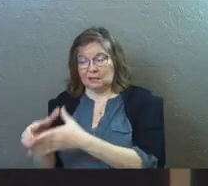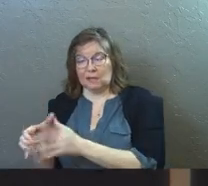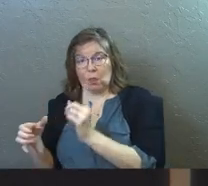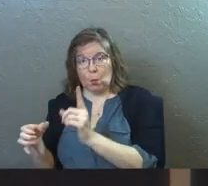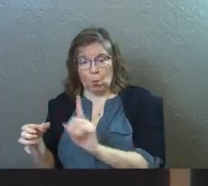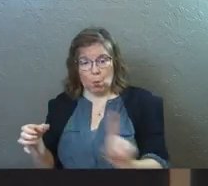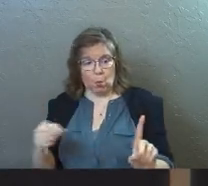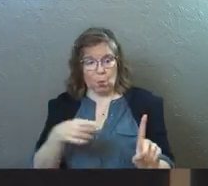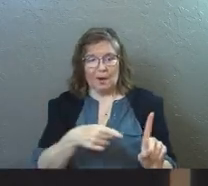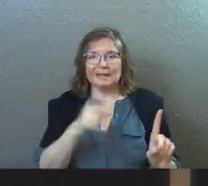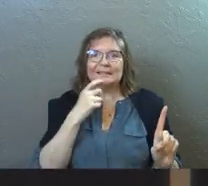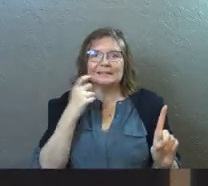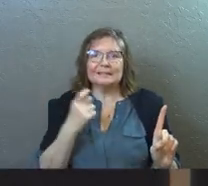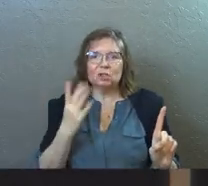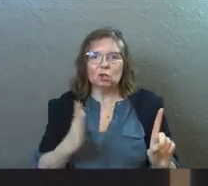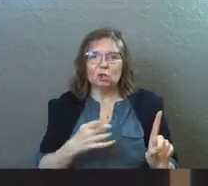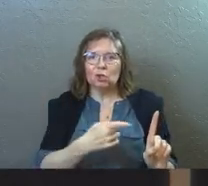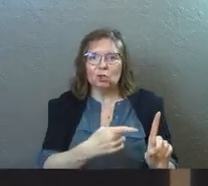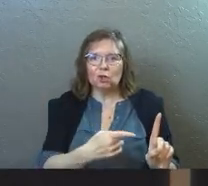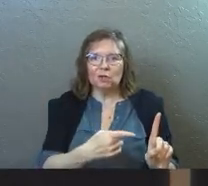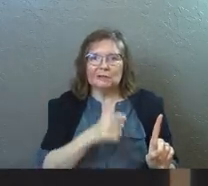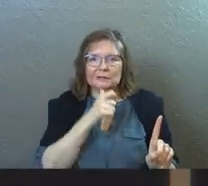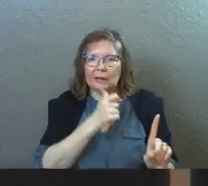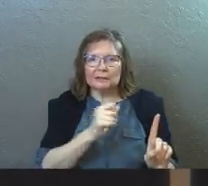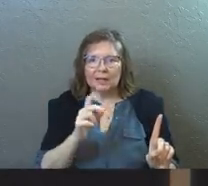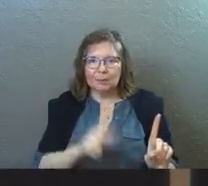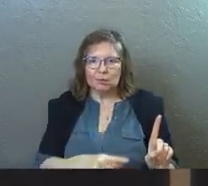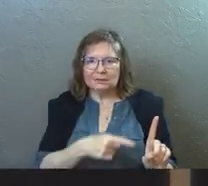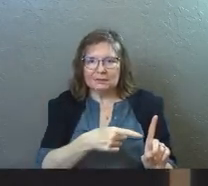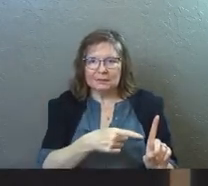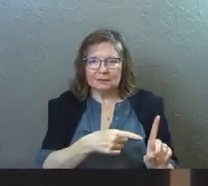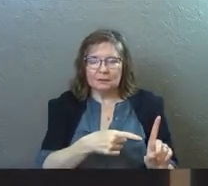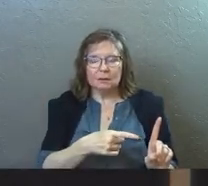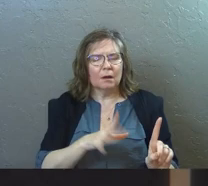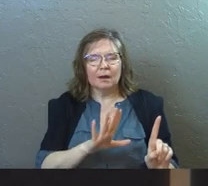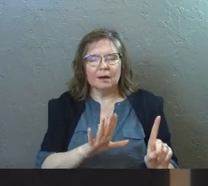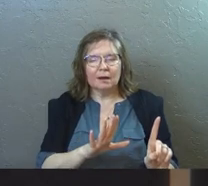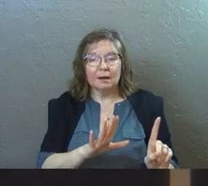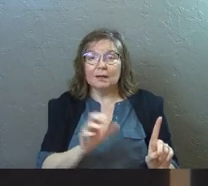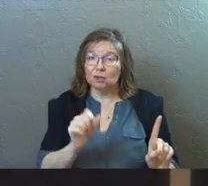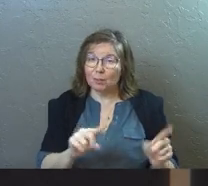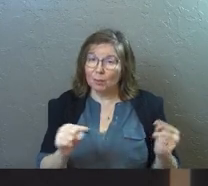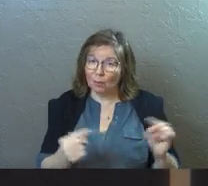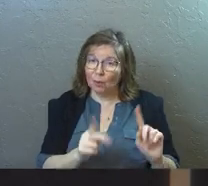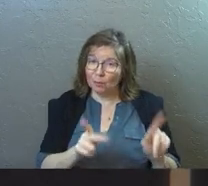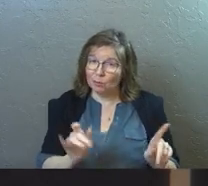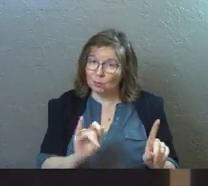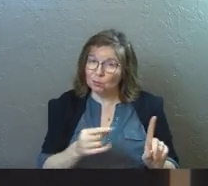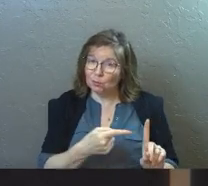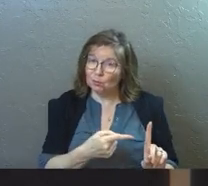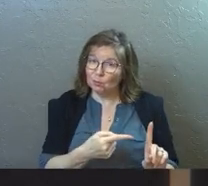who wandered away as they're the sinner. They're the unsaved person. What if they're the broken person?